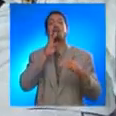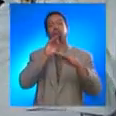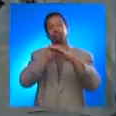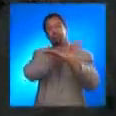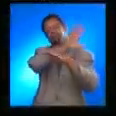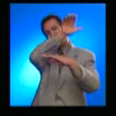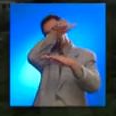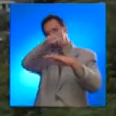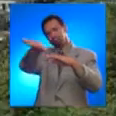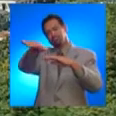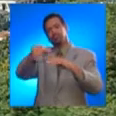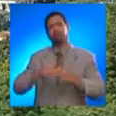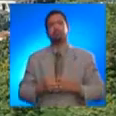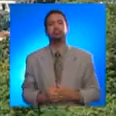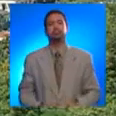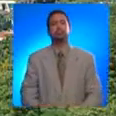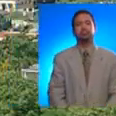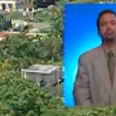case of a tsunami.